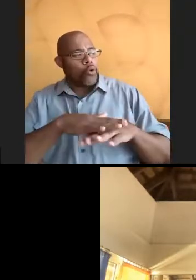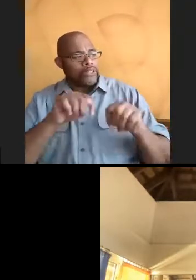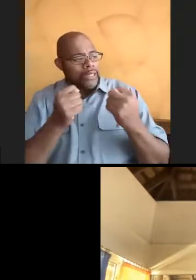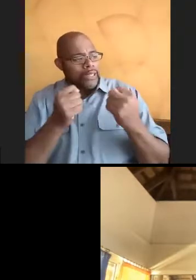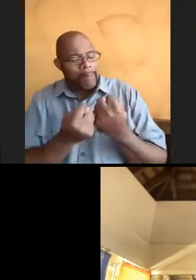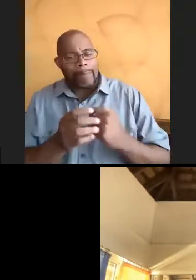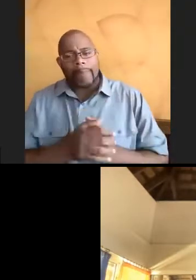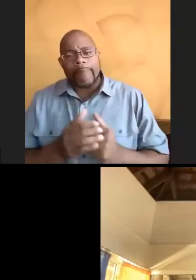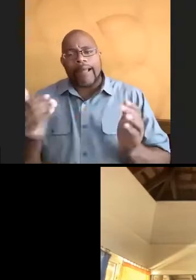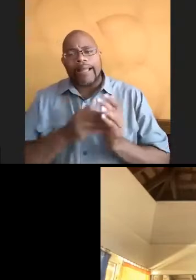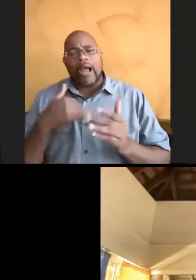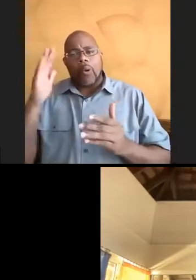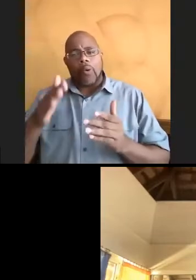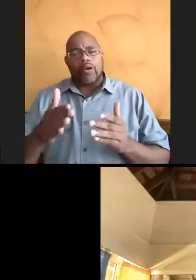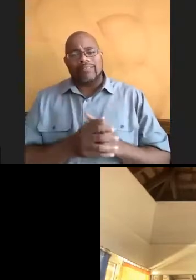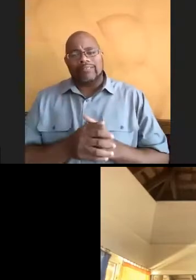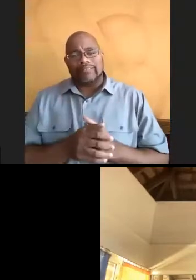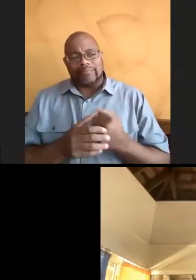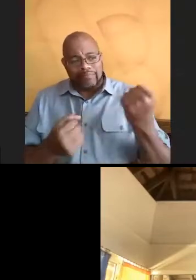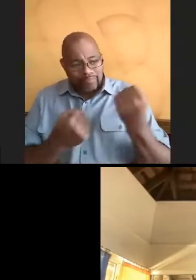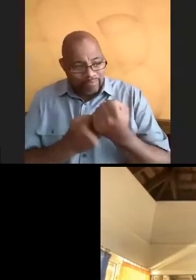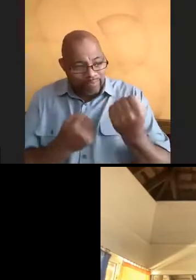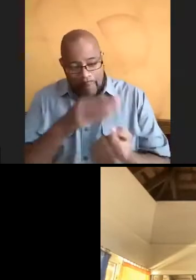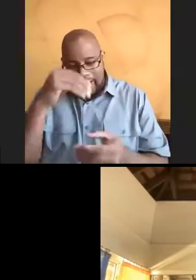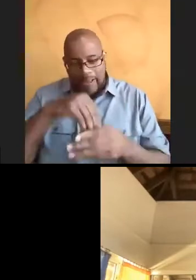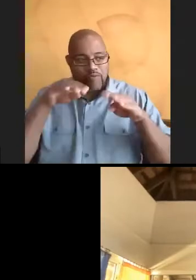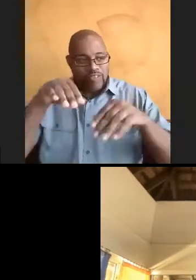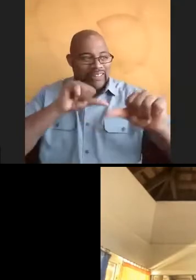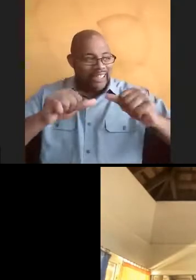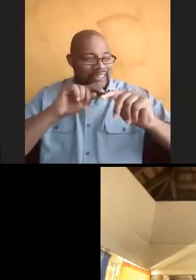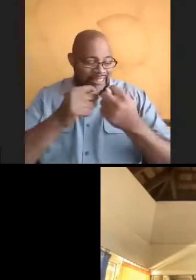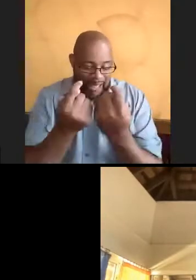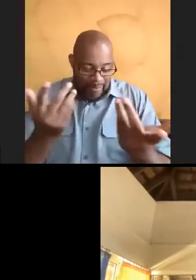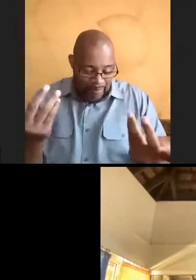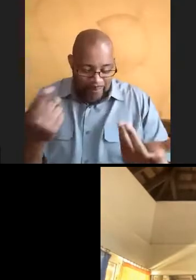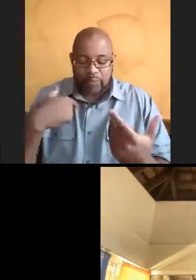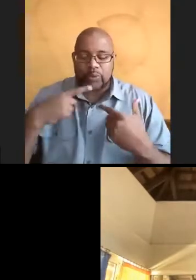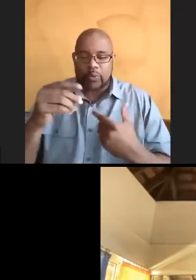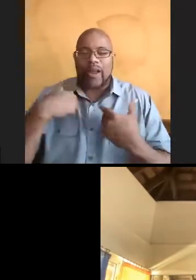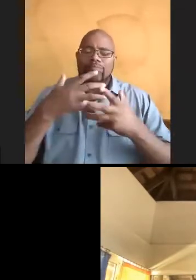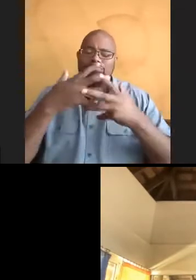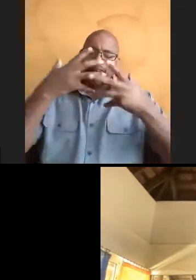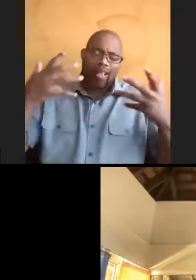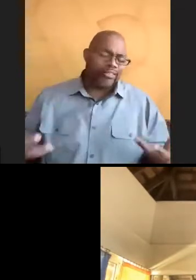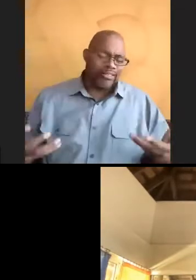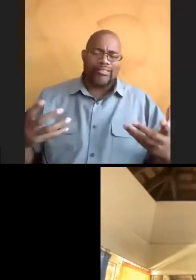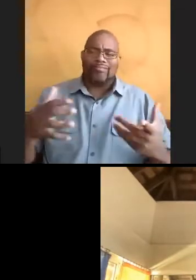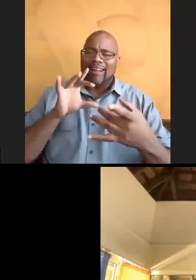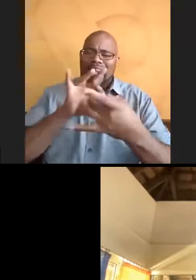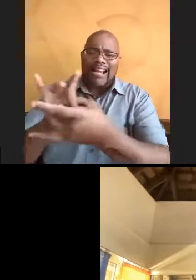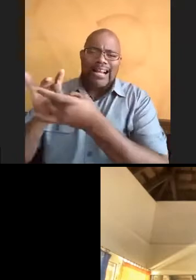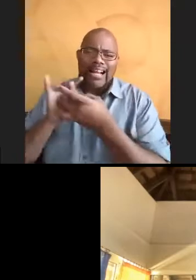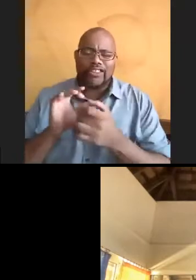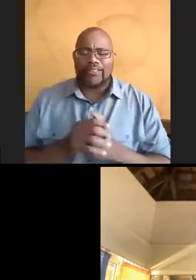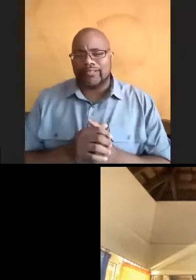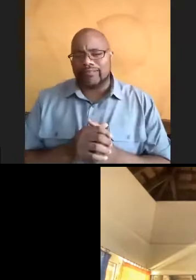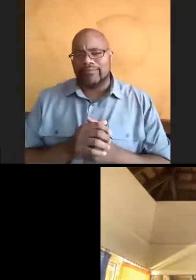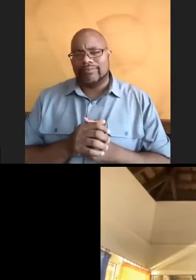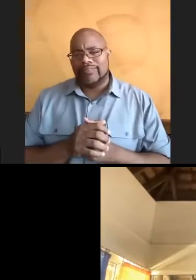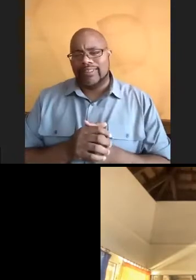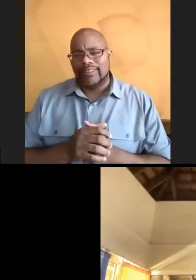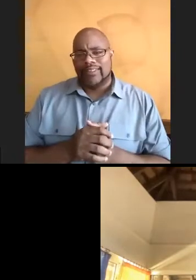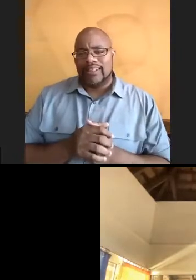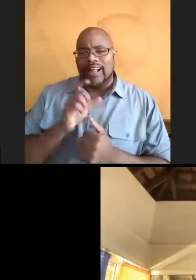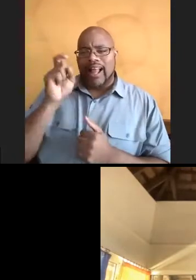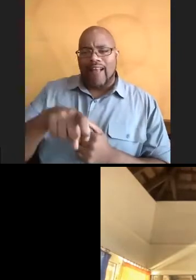Again, I'm going to plug again, the Black Marine Science team, because we do have tons of like connections, right? And heck, you